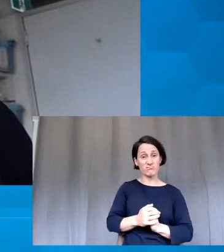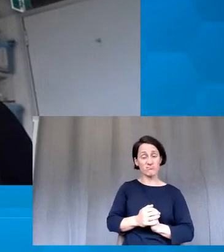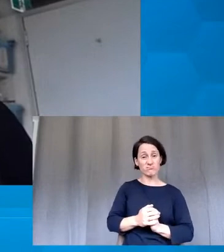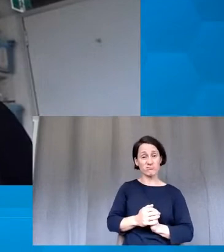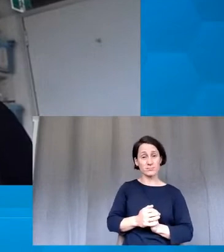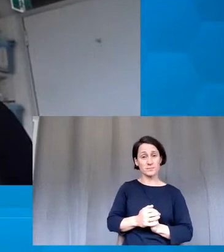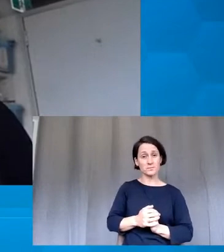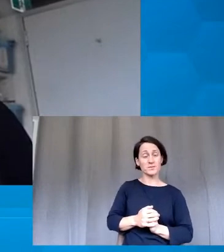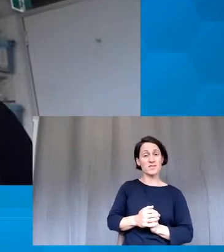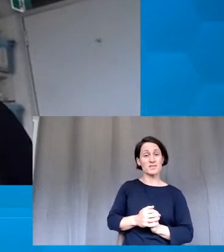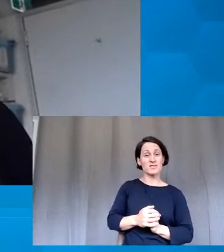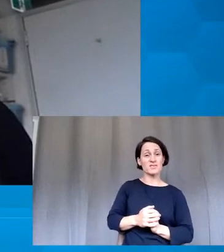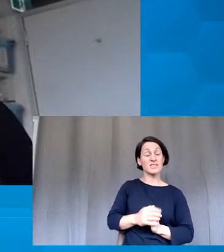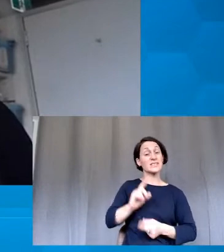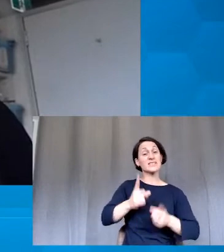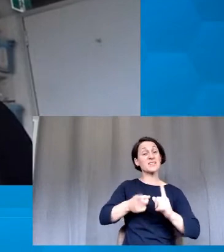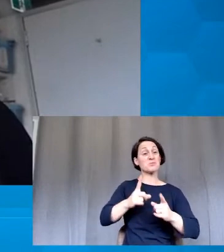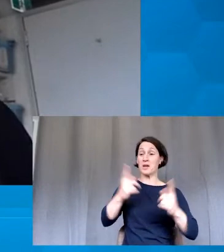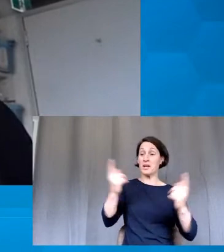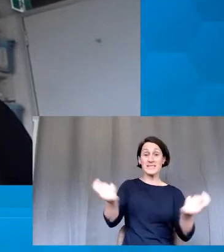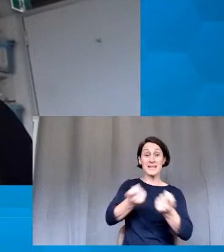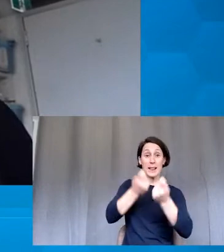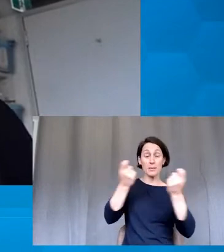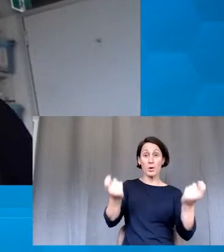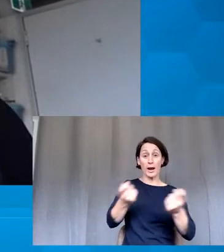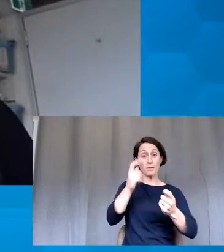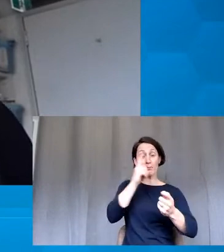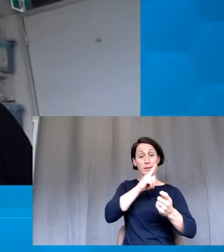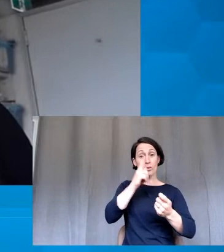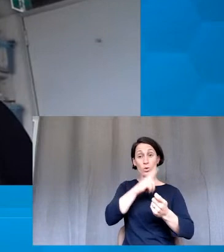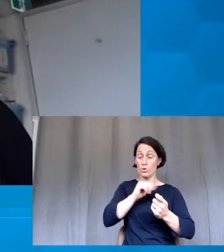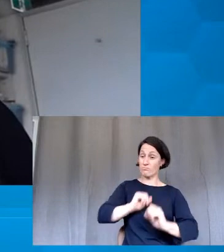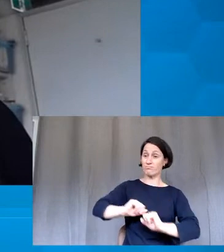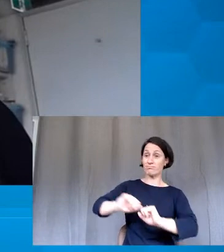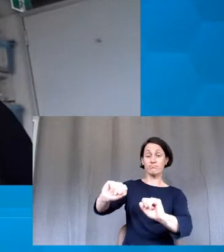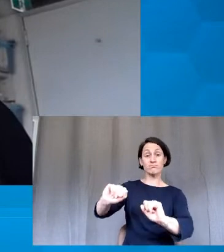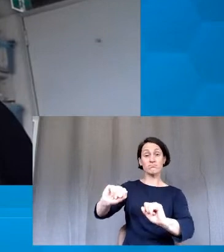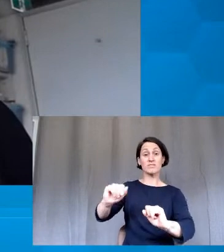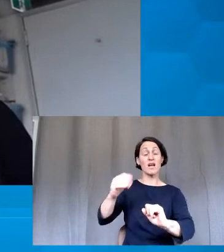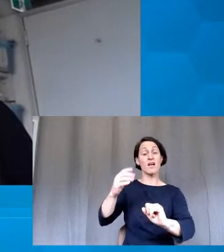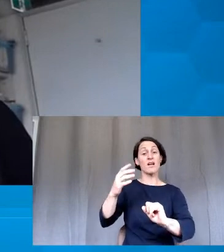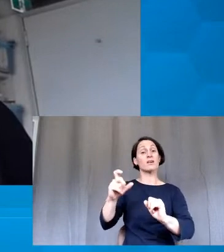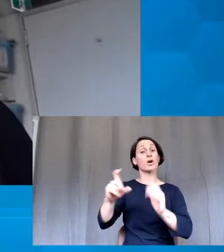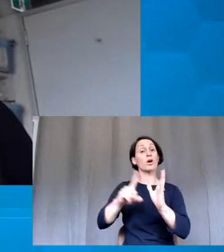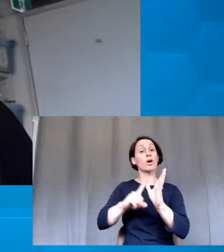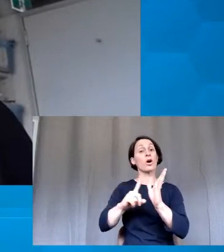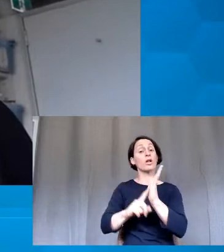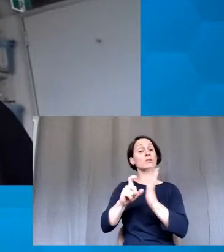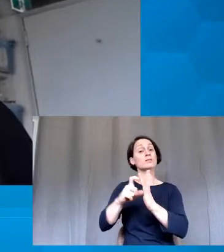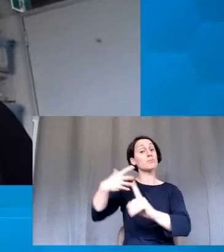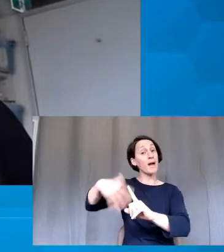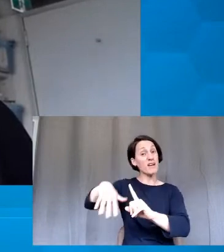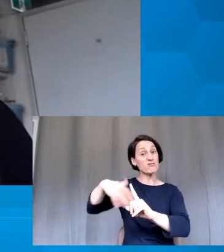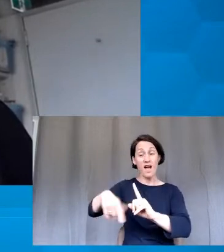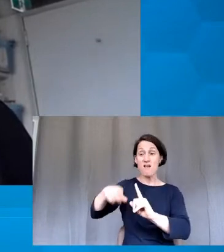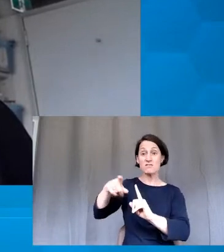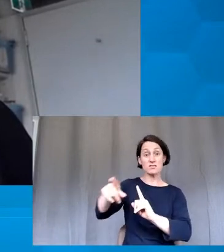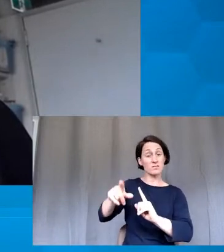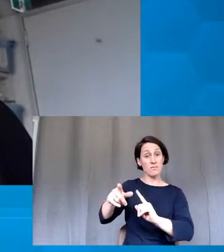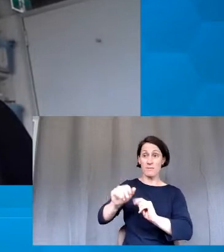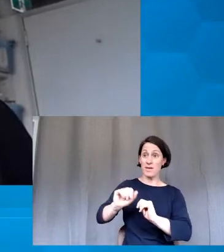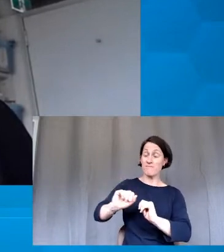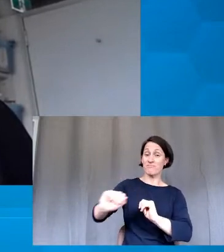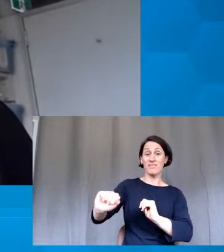gently call out and celebrate those whose first language is not English and say we have so much to admire about those who are taking on a